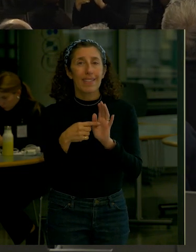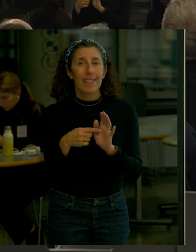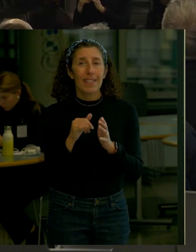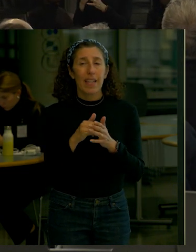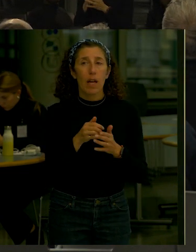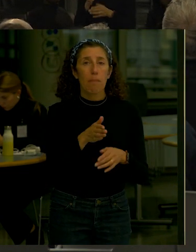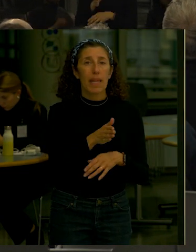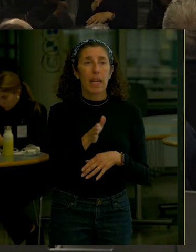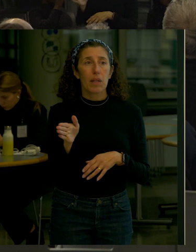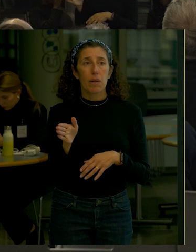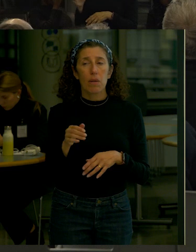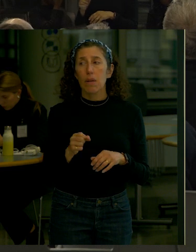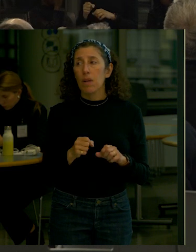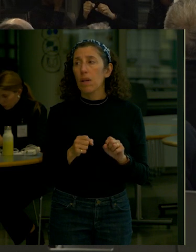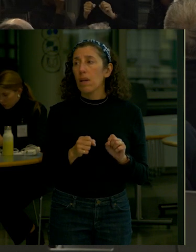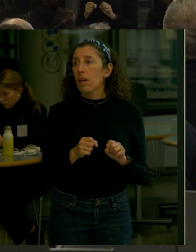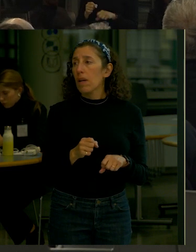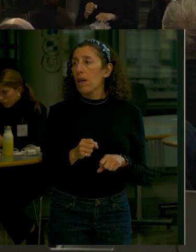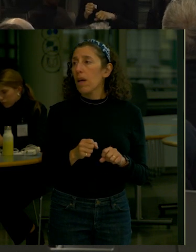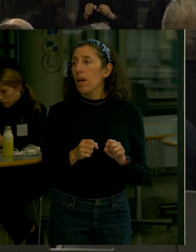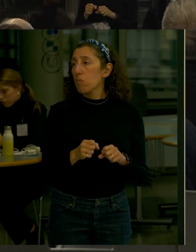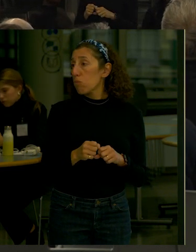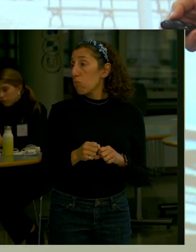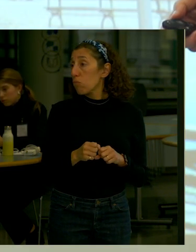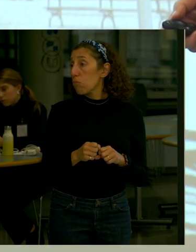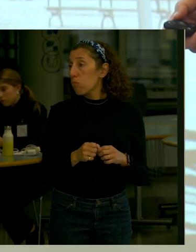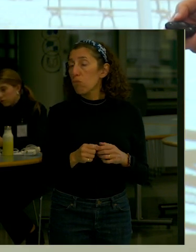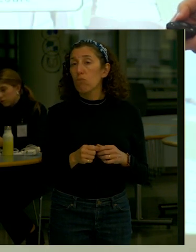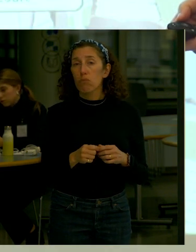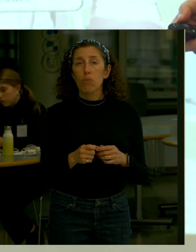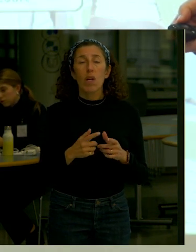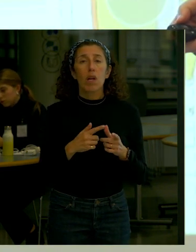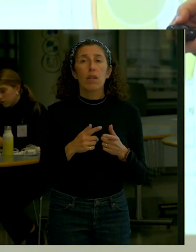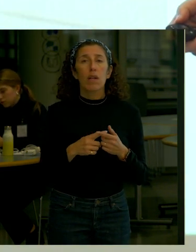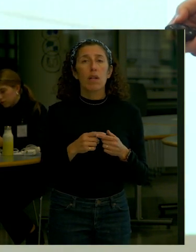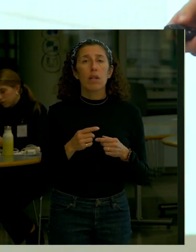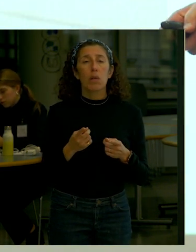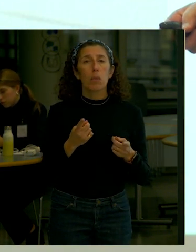We can go a little bit farther down And then I'm going to go to a question online